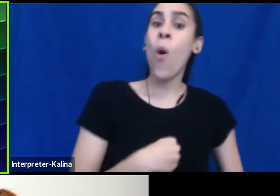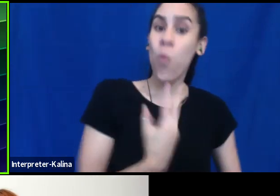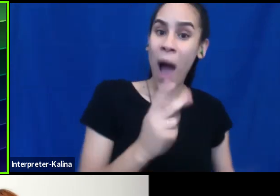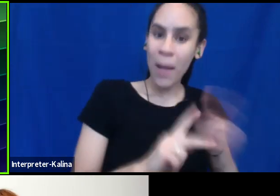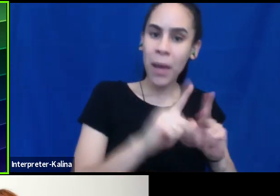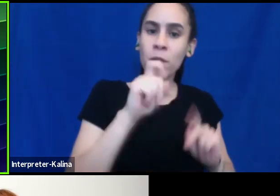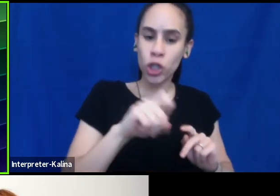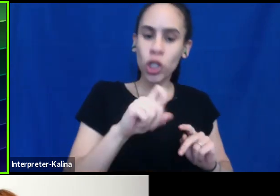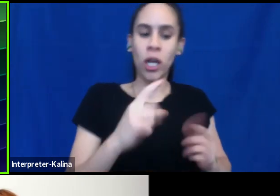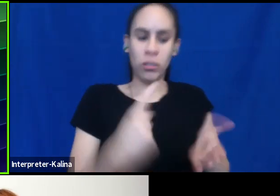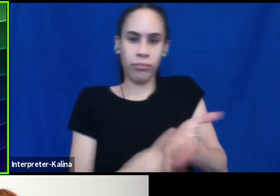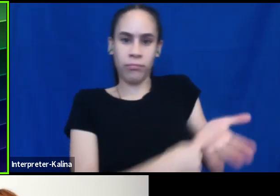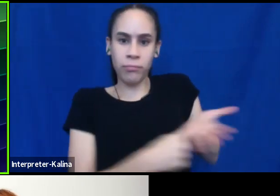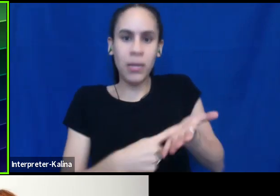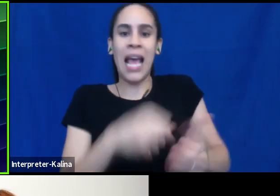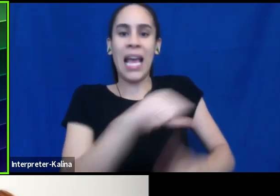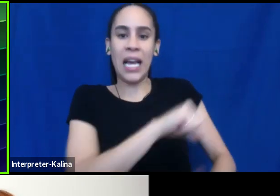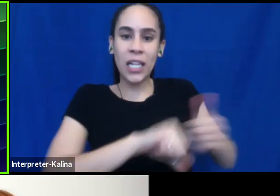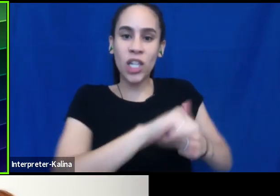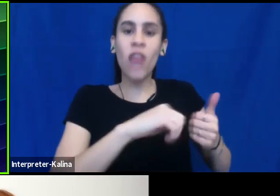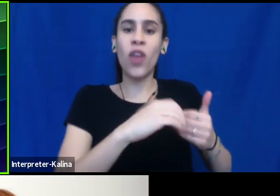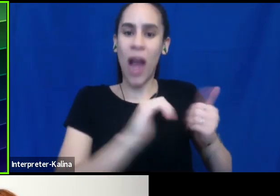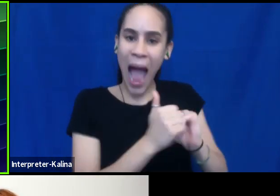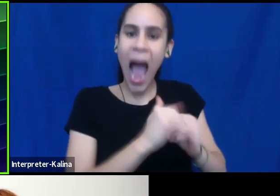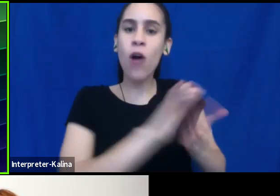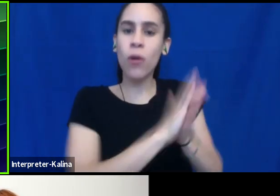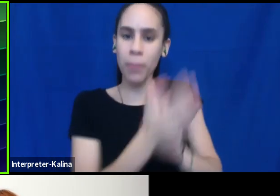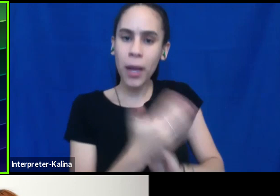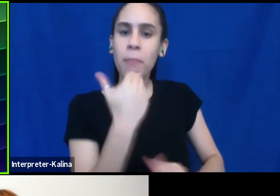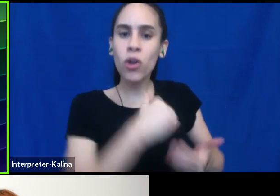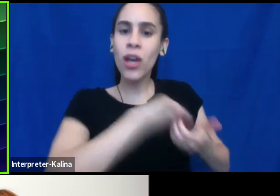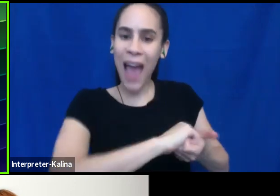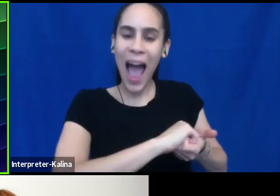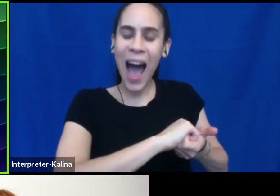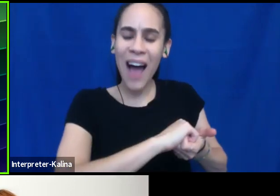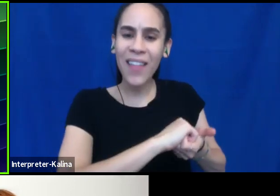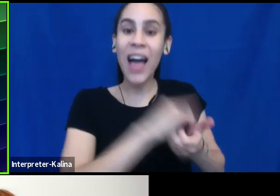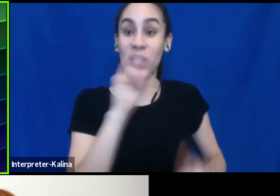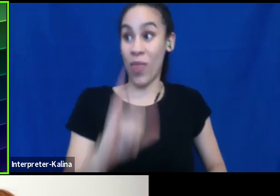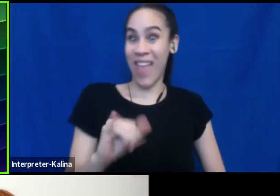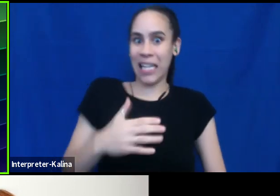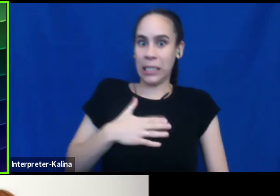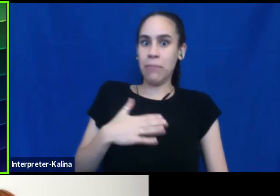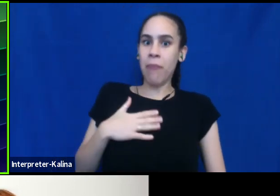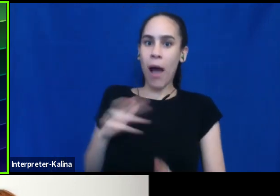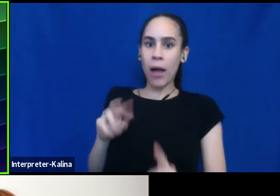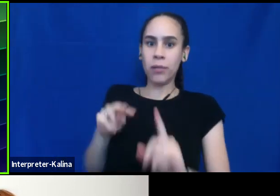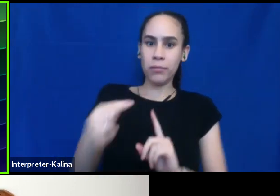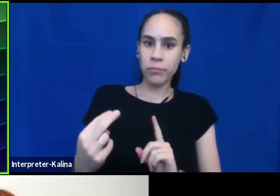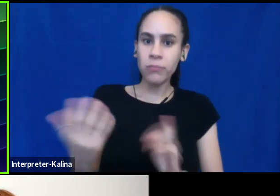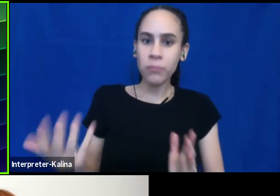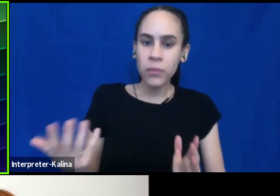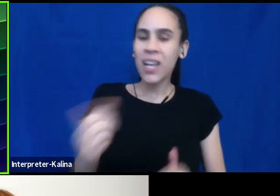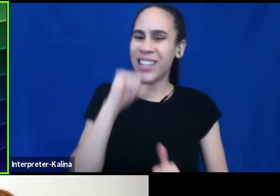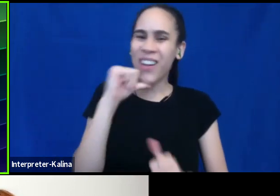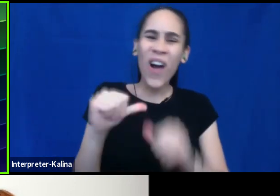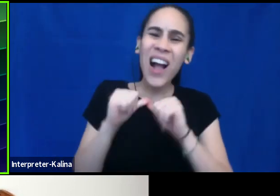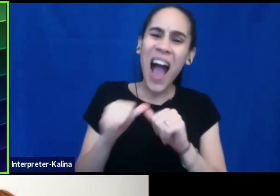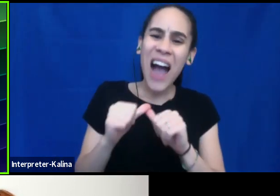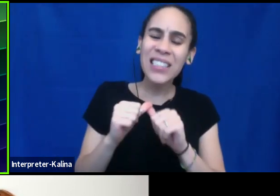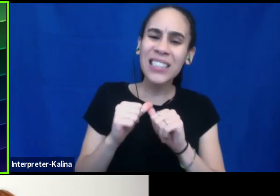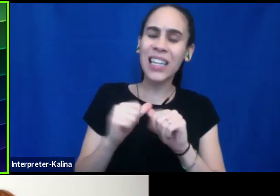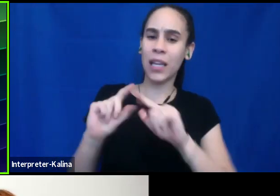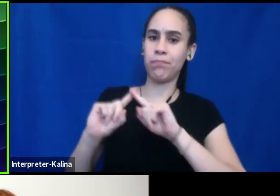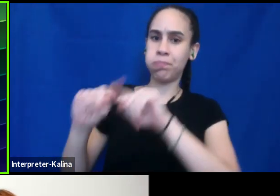and sharing how to be a good ally and those experiences. And, um, so that's very much where I'm coming from is let's, let's not constantly rely on the people who are,